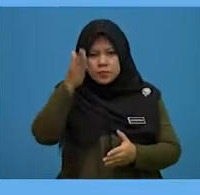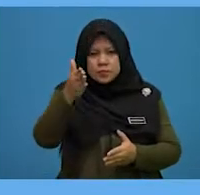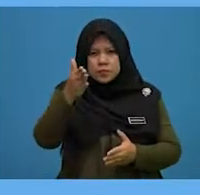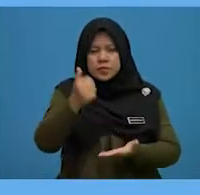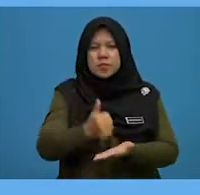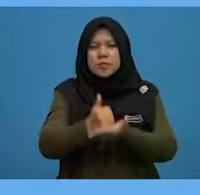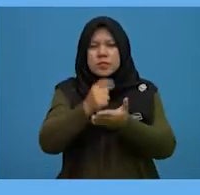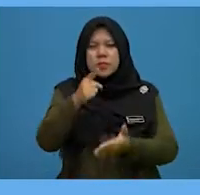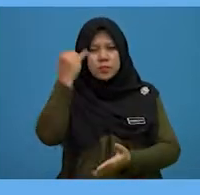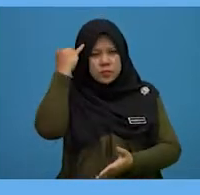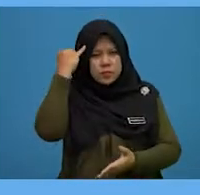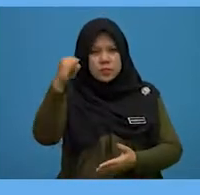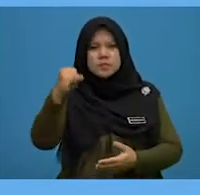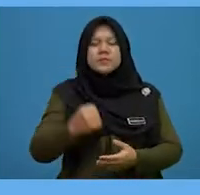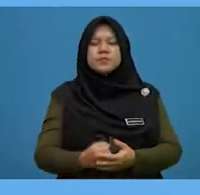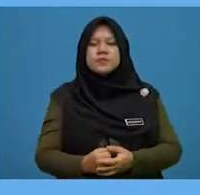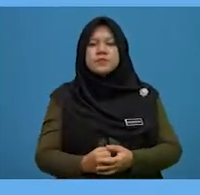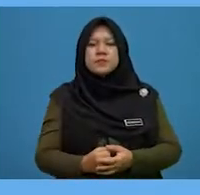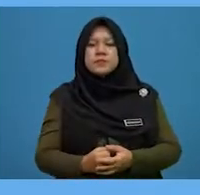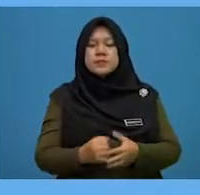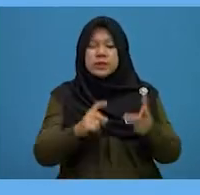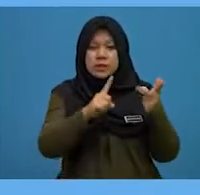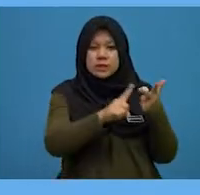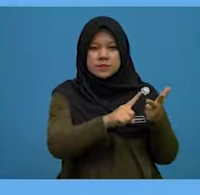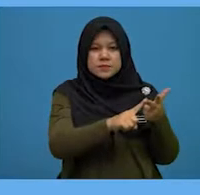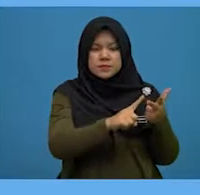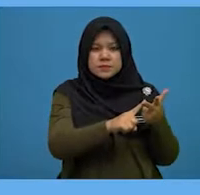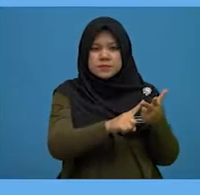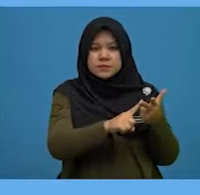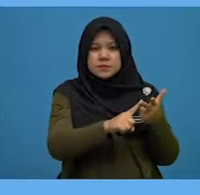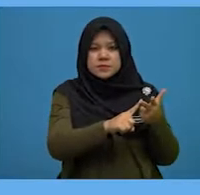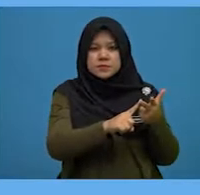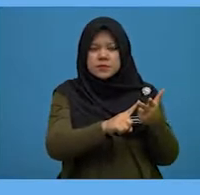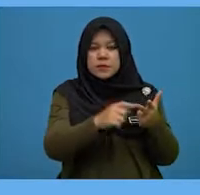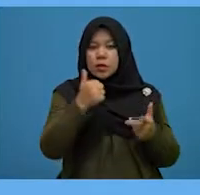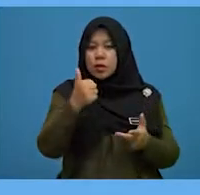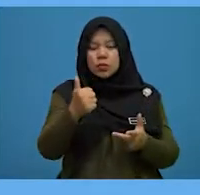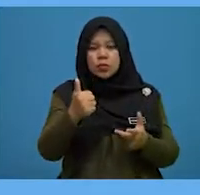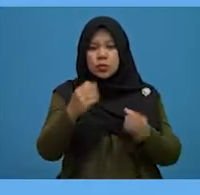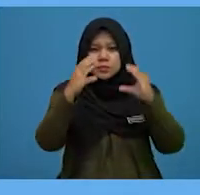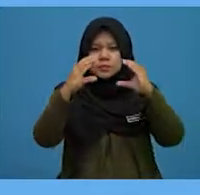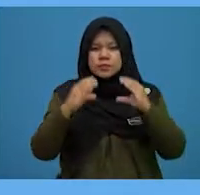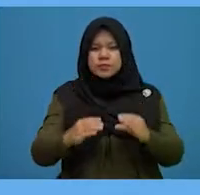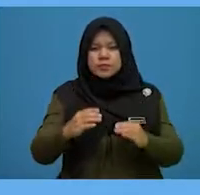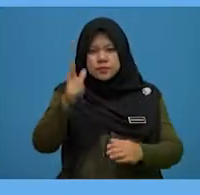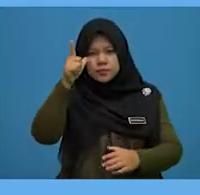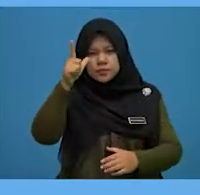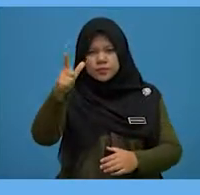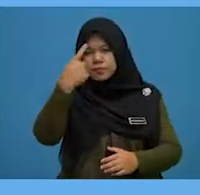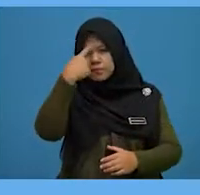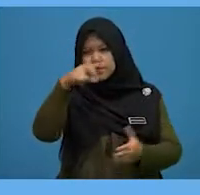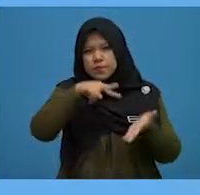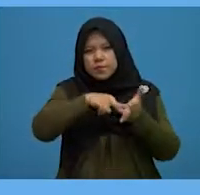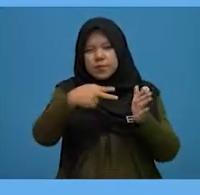give you an idea. Tip 3. A good strategy is to look for